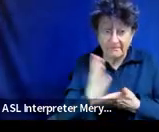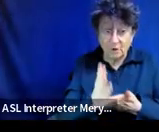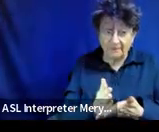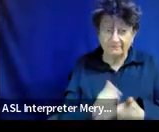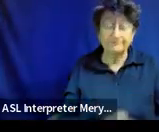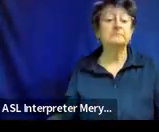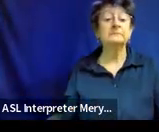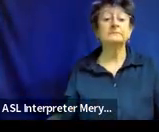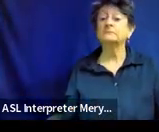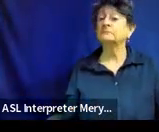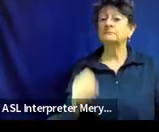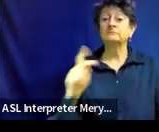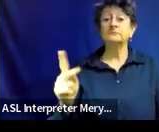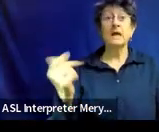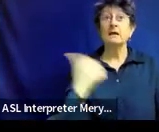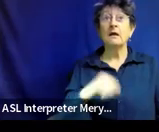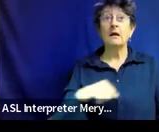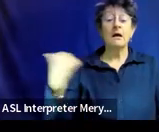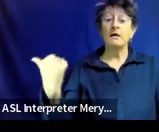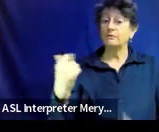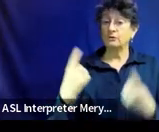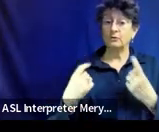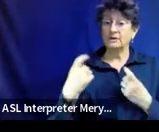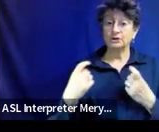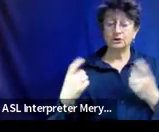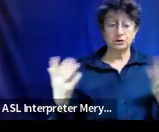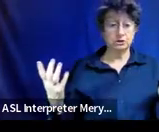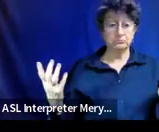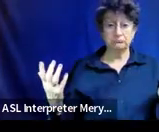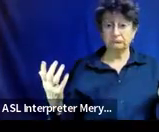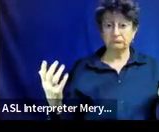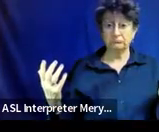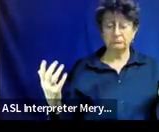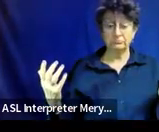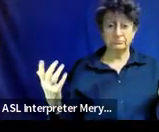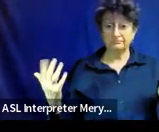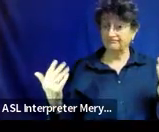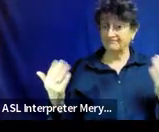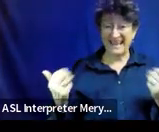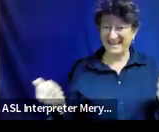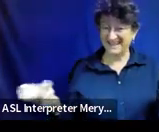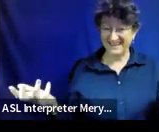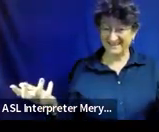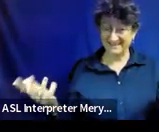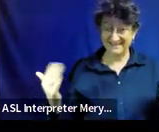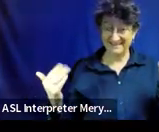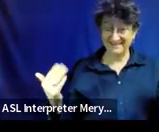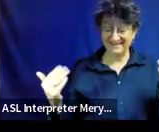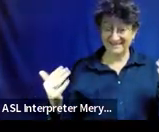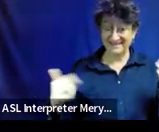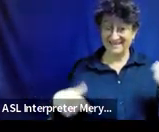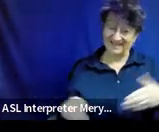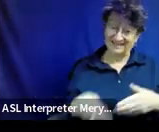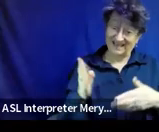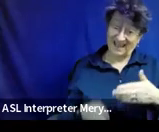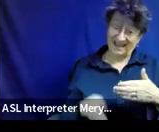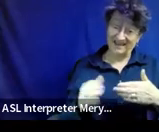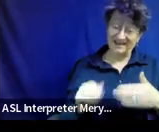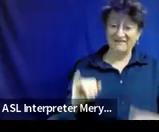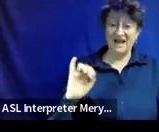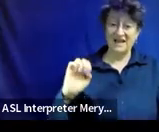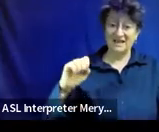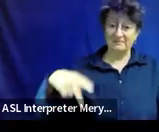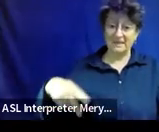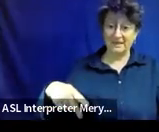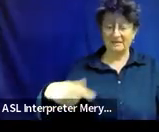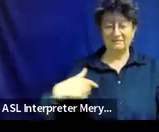Okay. Any other questions about anything? Because this is the end of the IEP. So I got, I